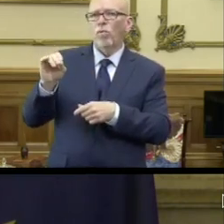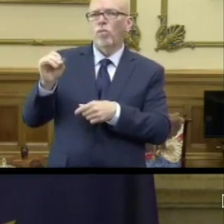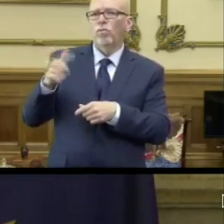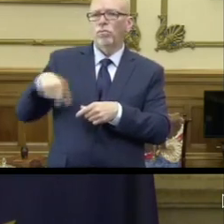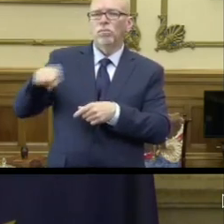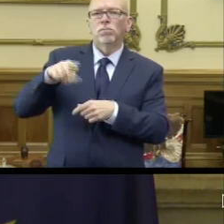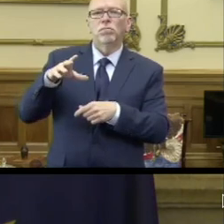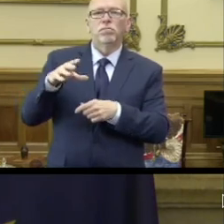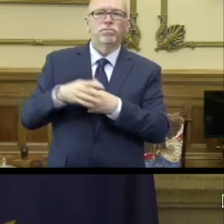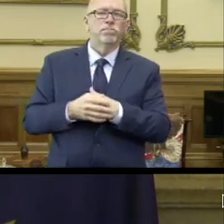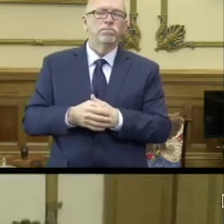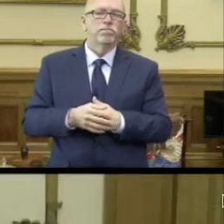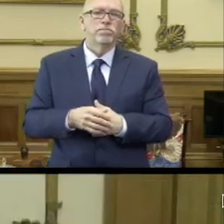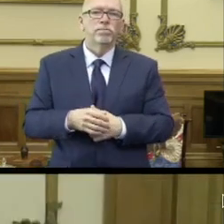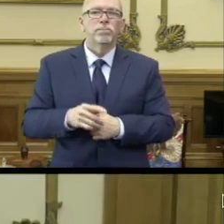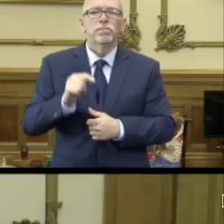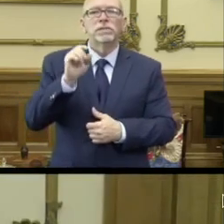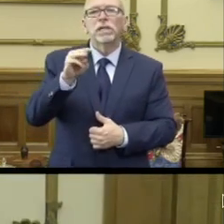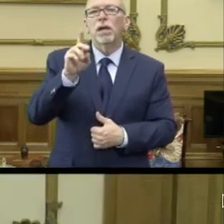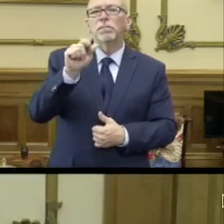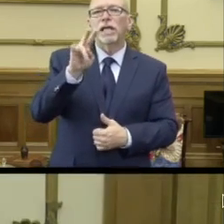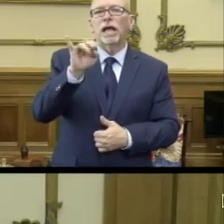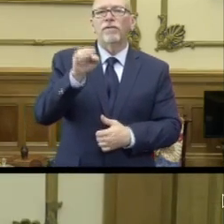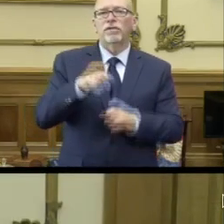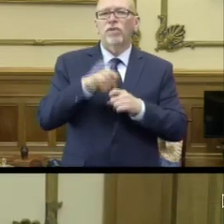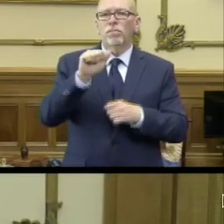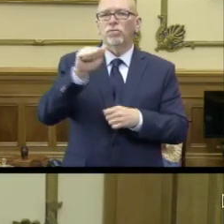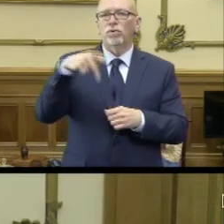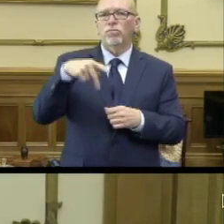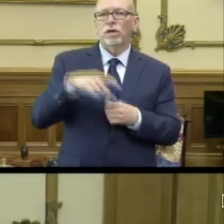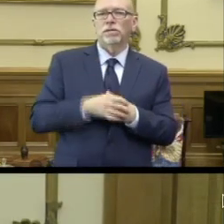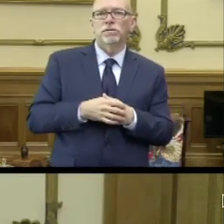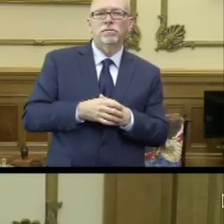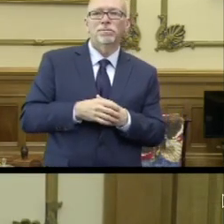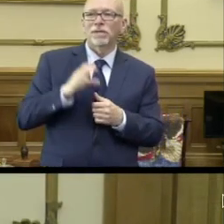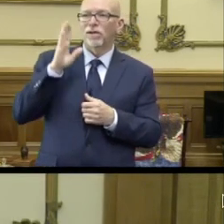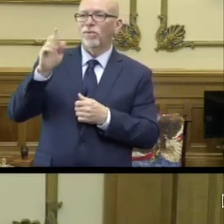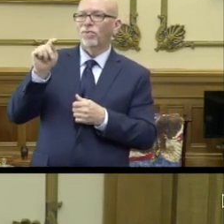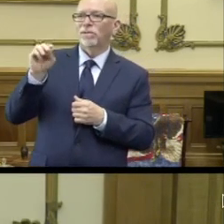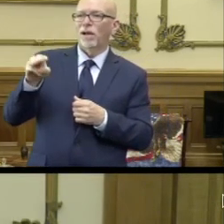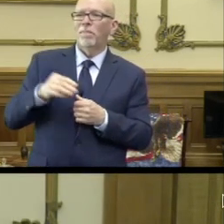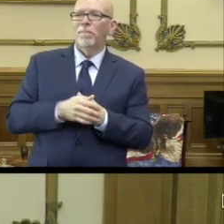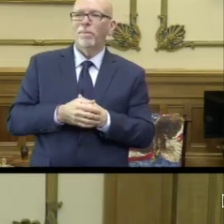And in addition to Tom Davies, the Associated Press. Hello, Tom.